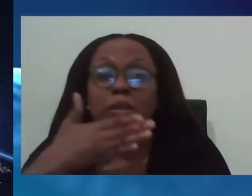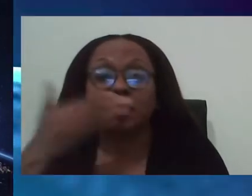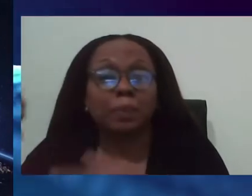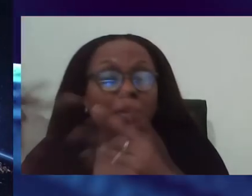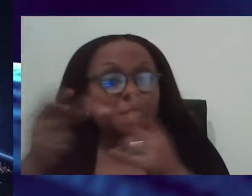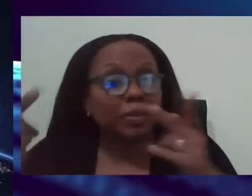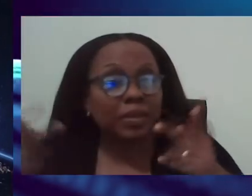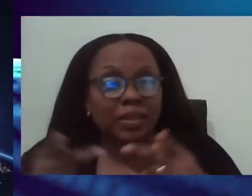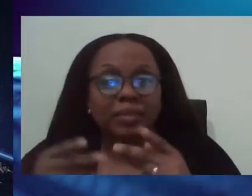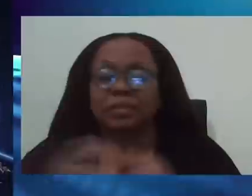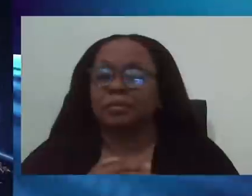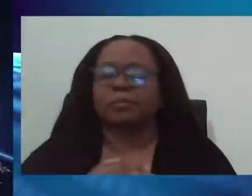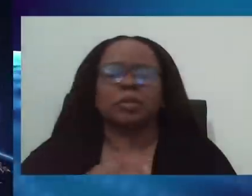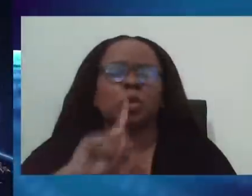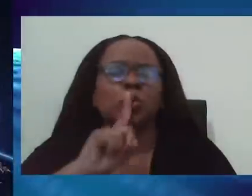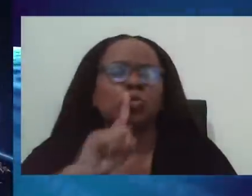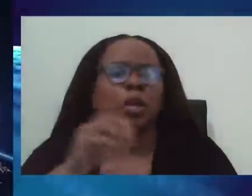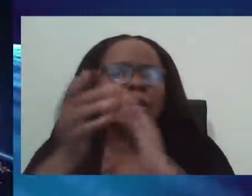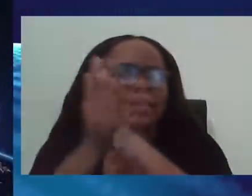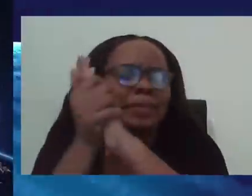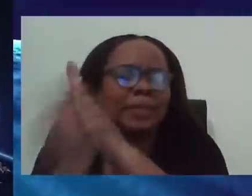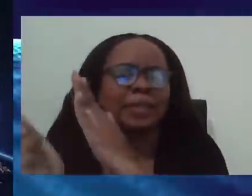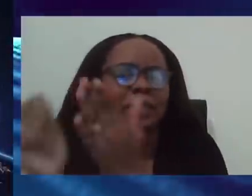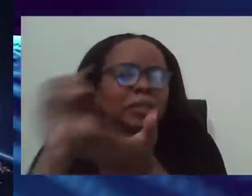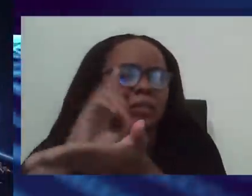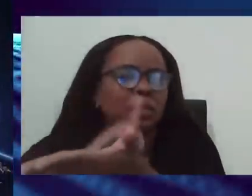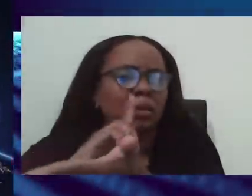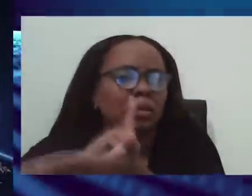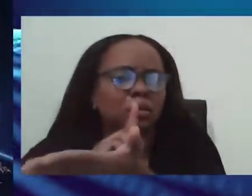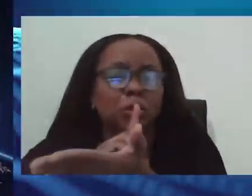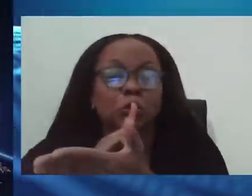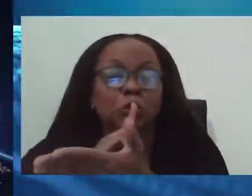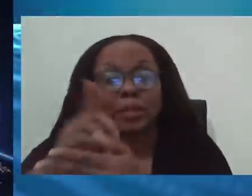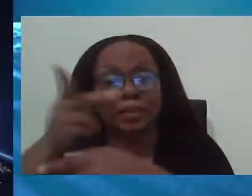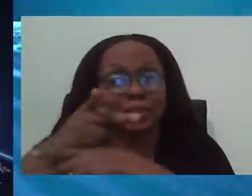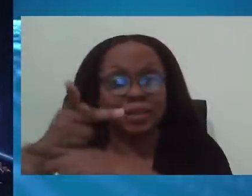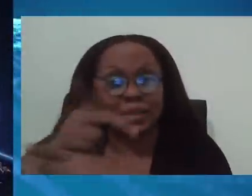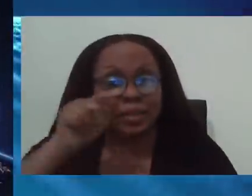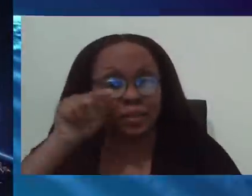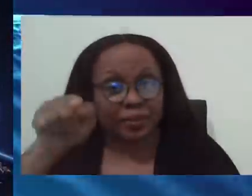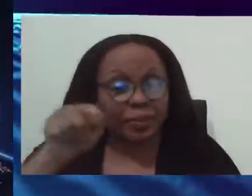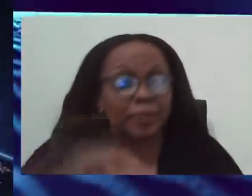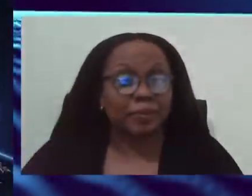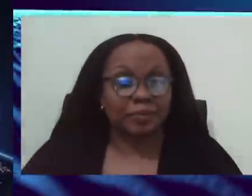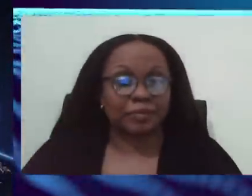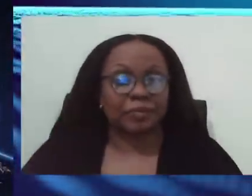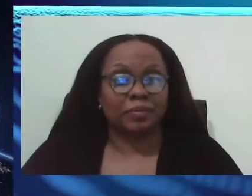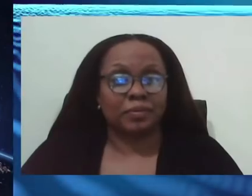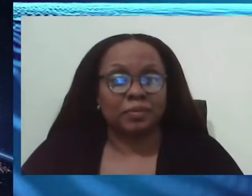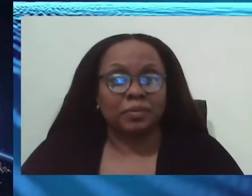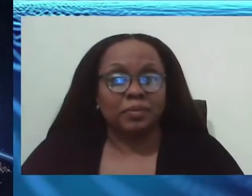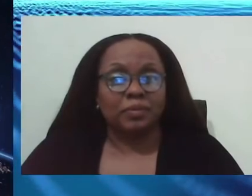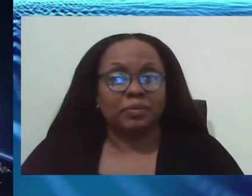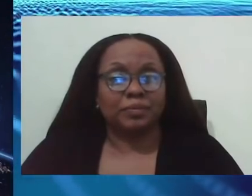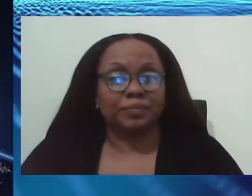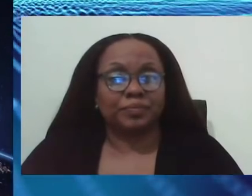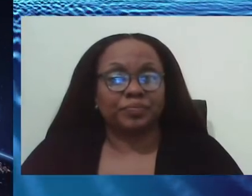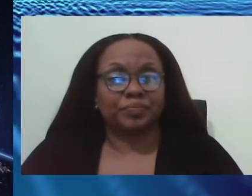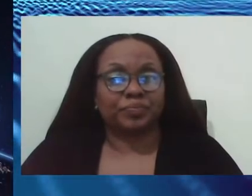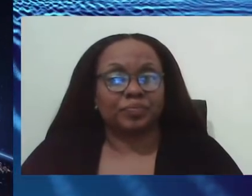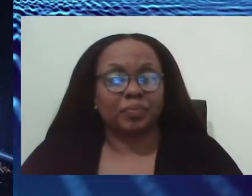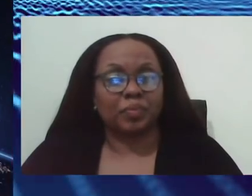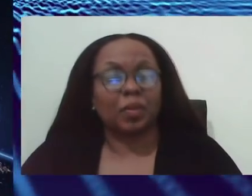specialists are down there that can care for you. And more importantly, we actually have the resources specifically